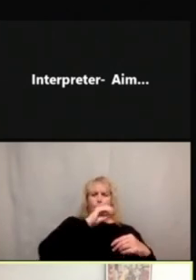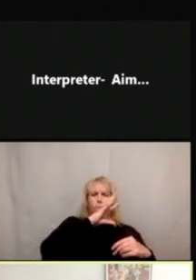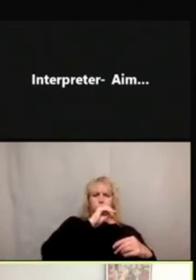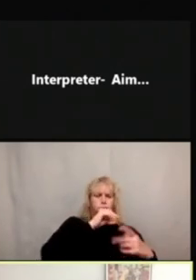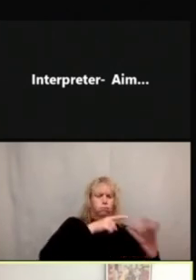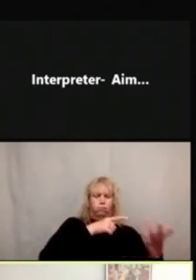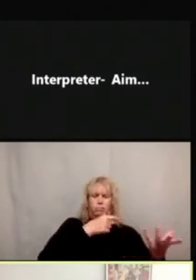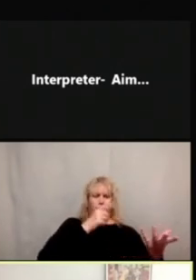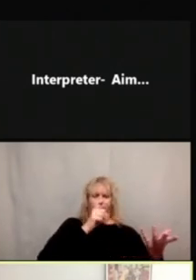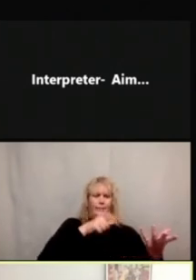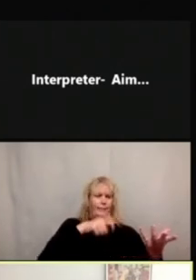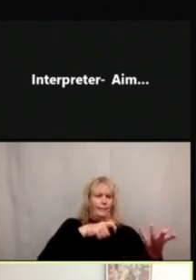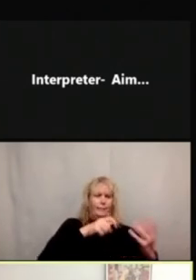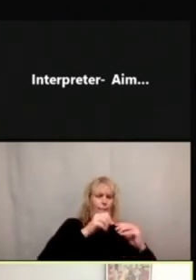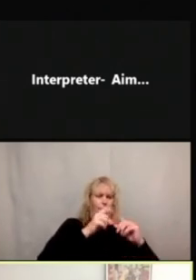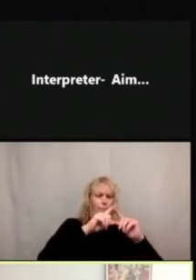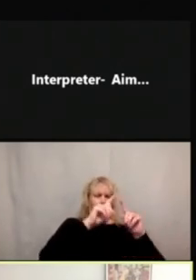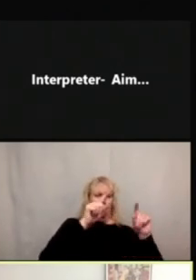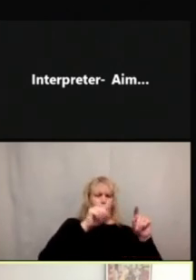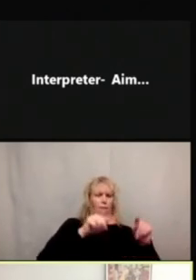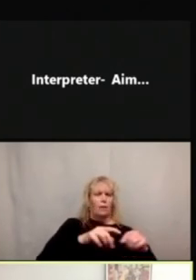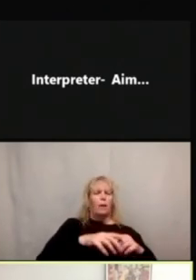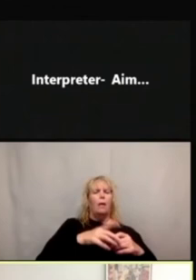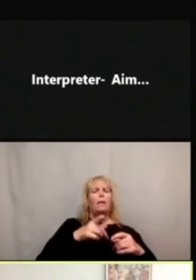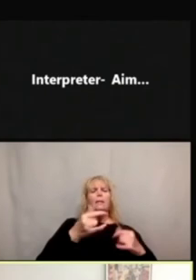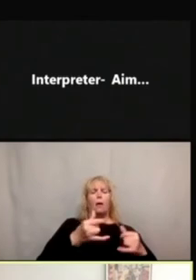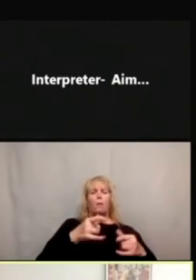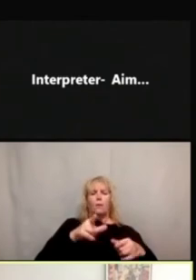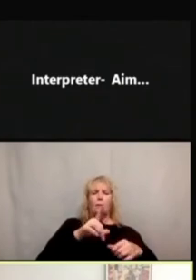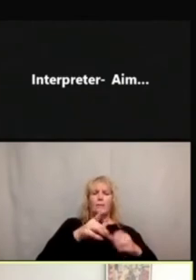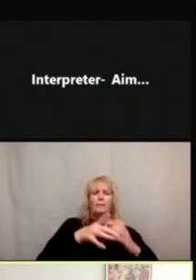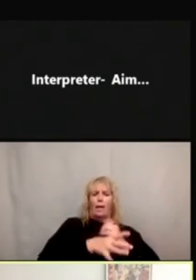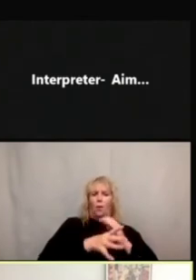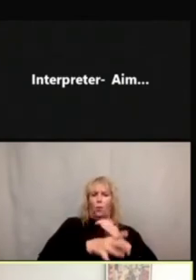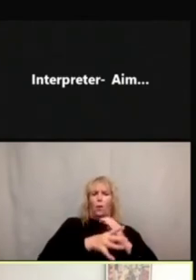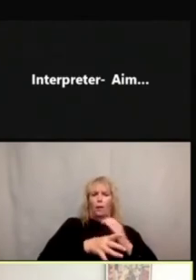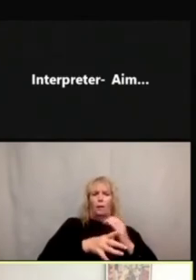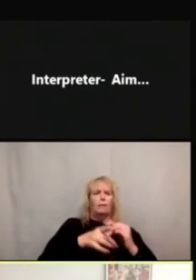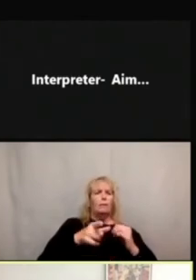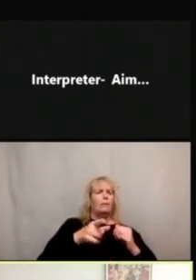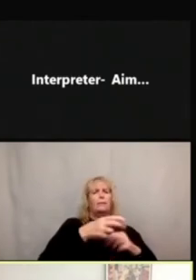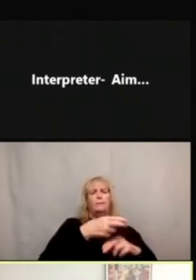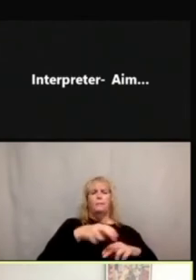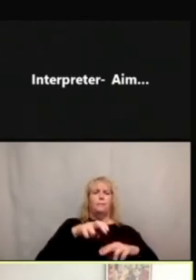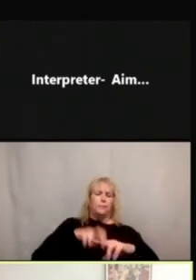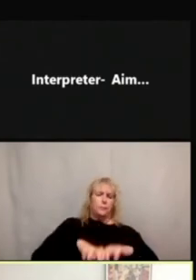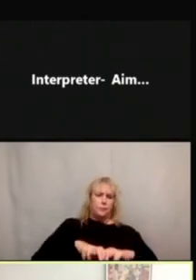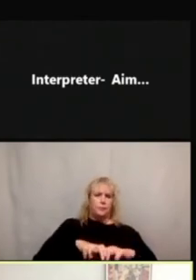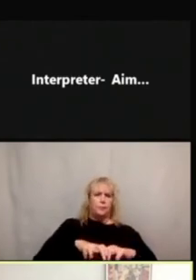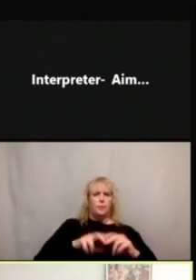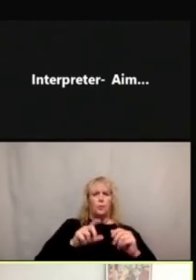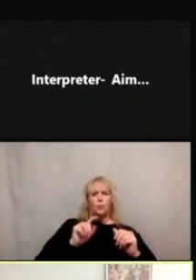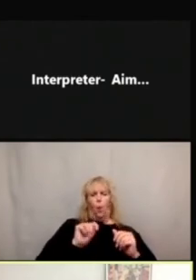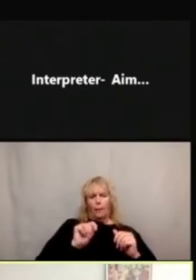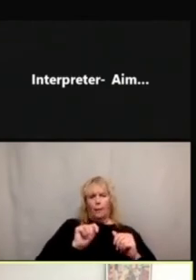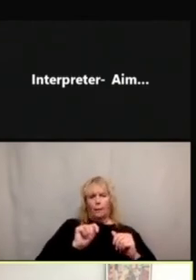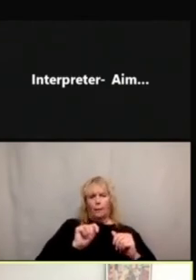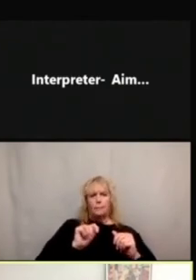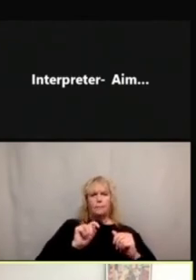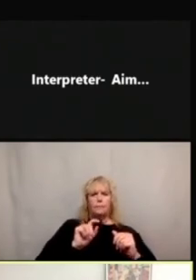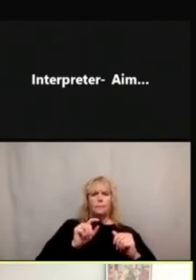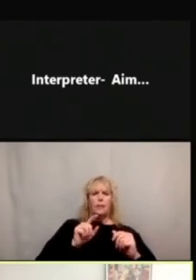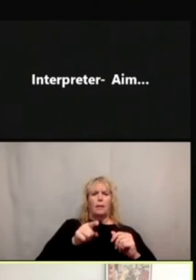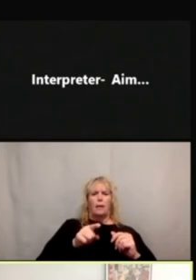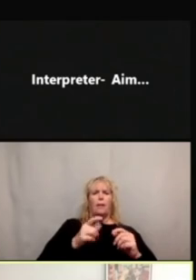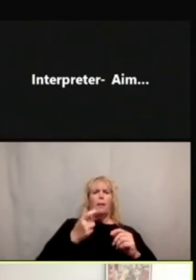bit confusing for people. Diarrhea. We ended up showing the person sitting on the toilet, which is a little bit more literal, and that